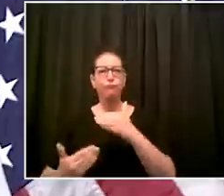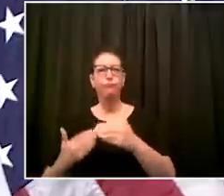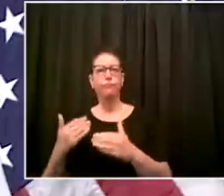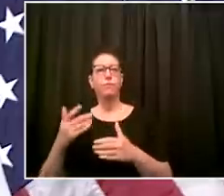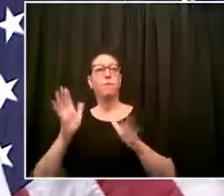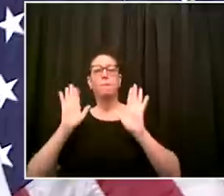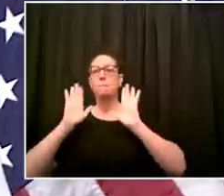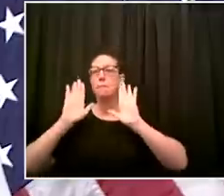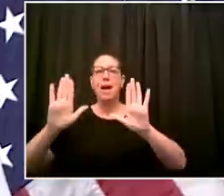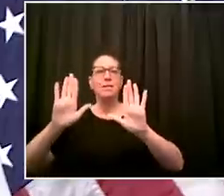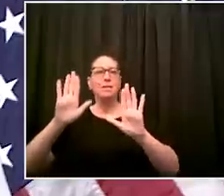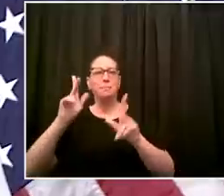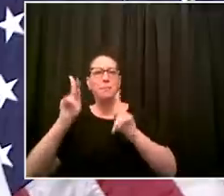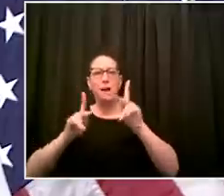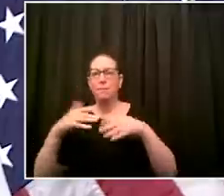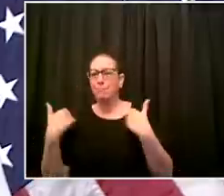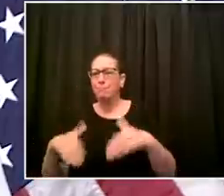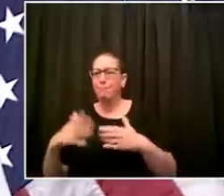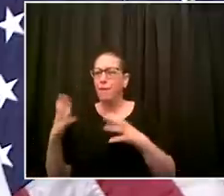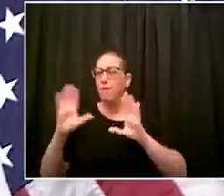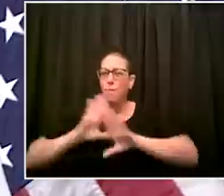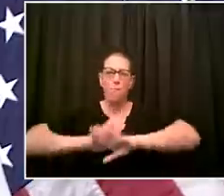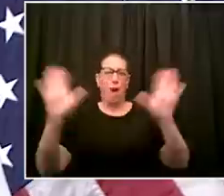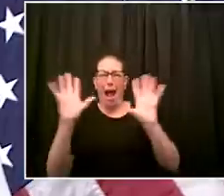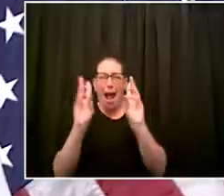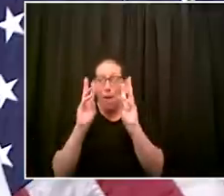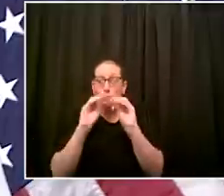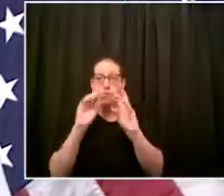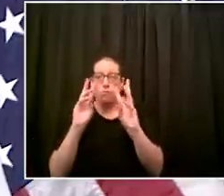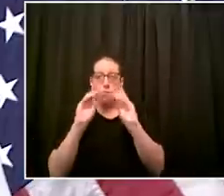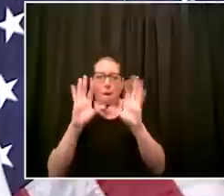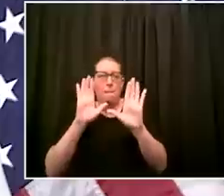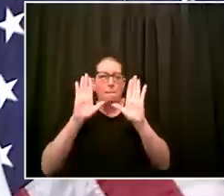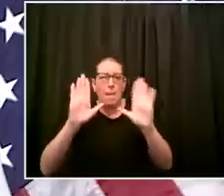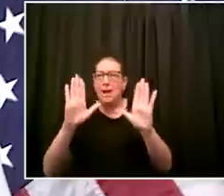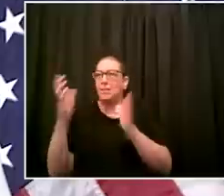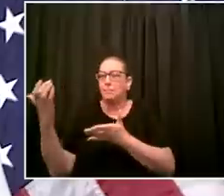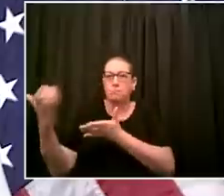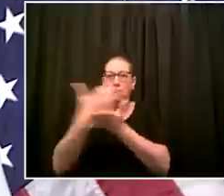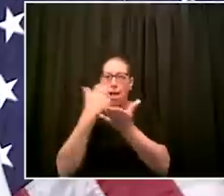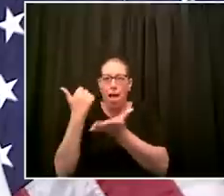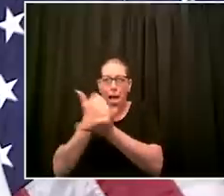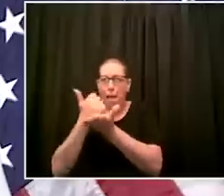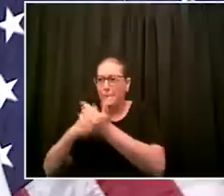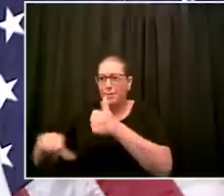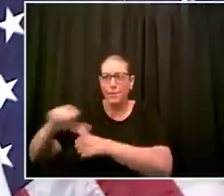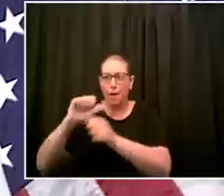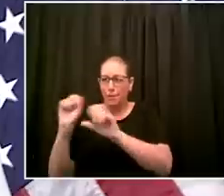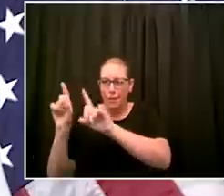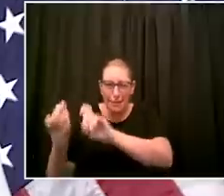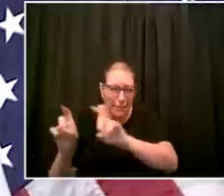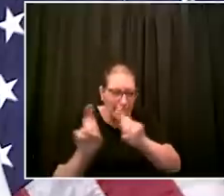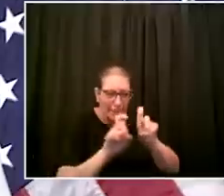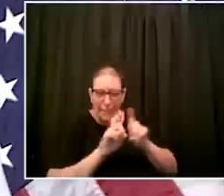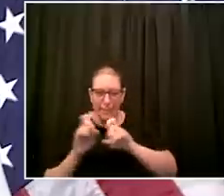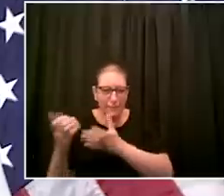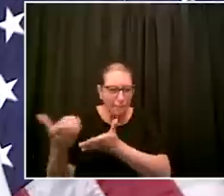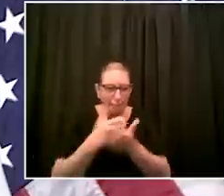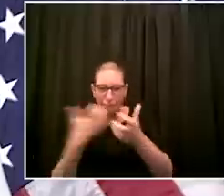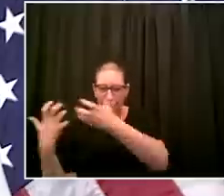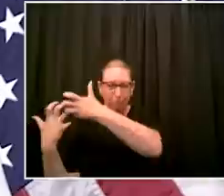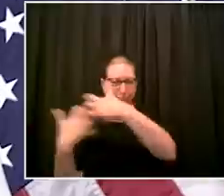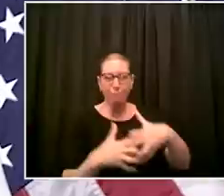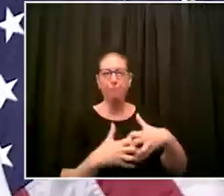happen in the case of test kits this is the essence of what we need and this team has come together is going to help so many